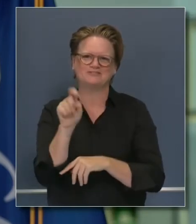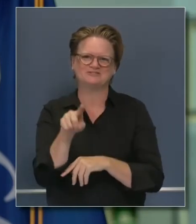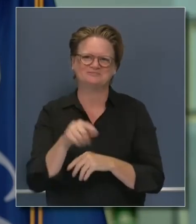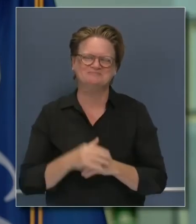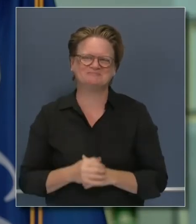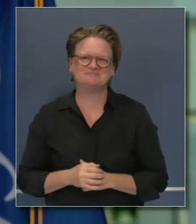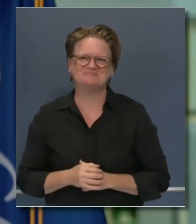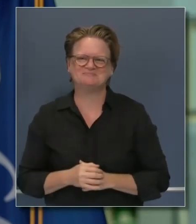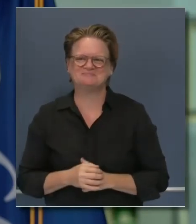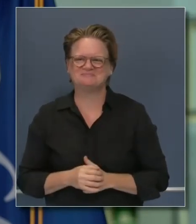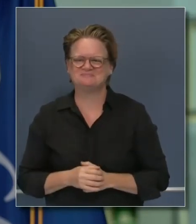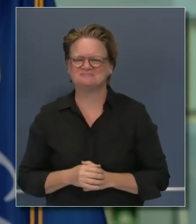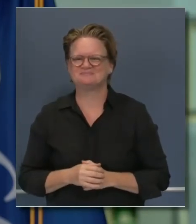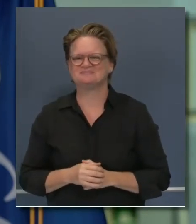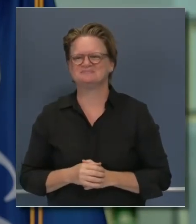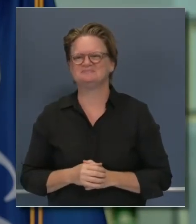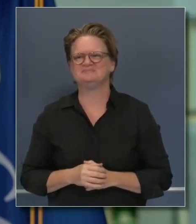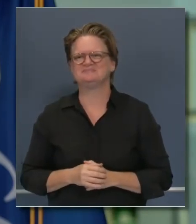Thanks, Governor.